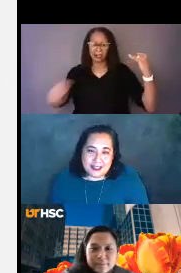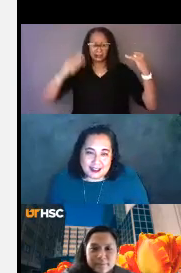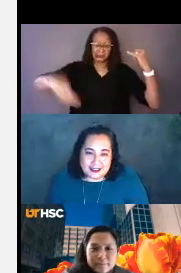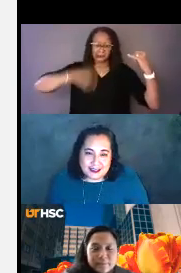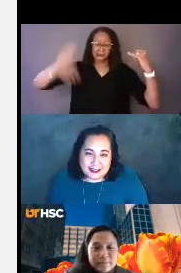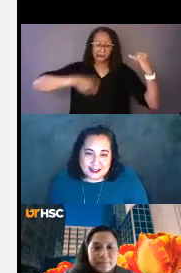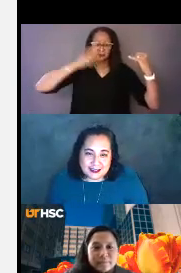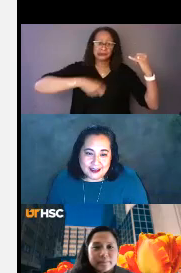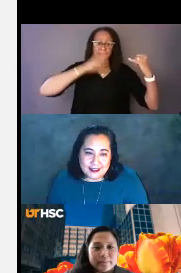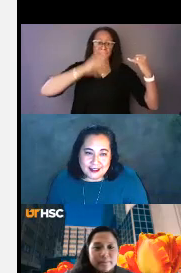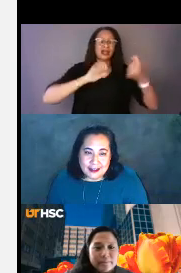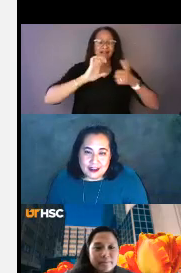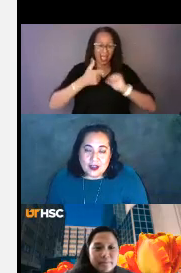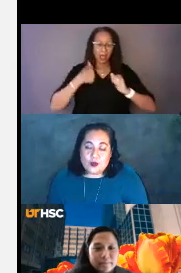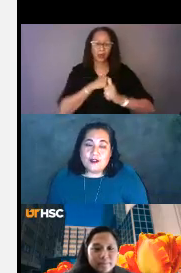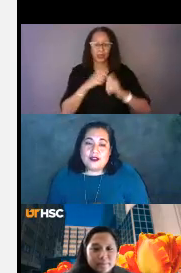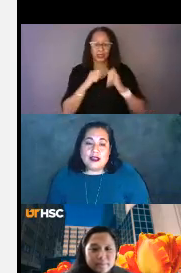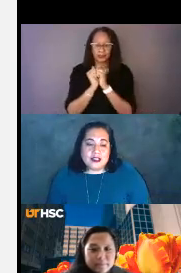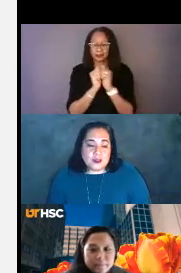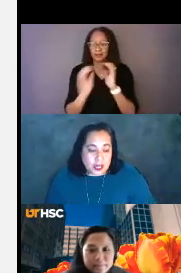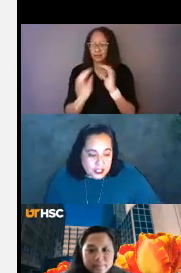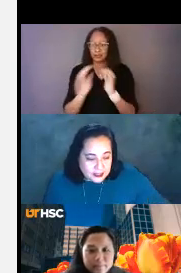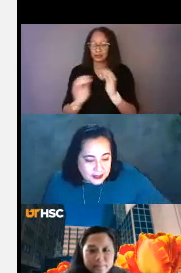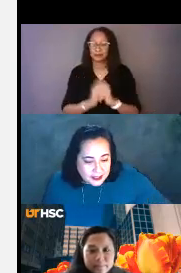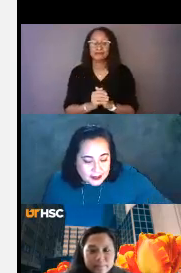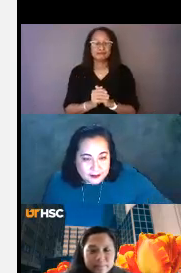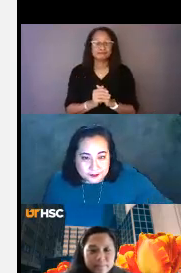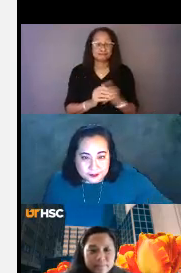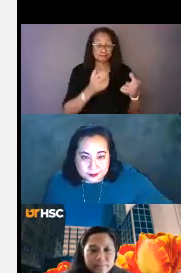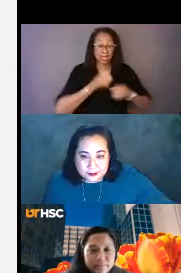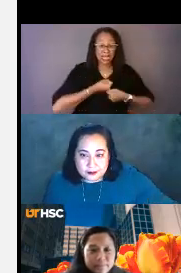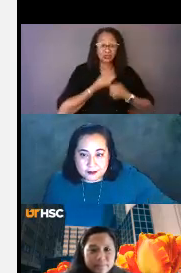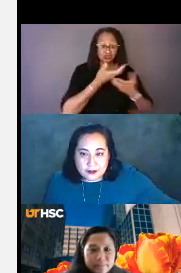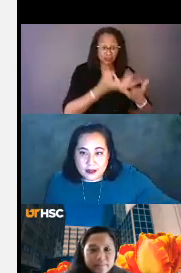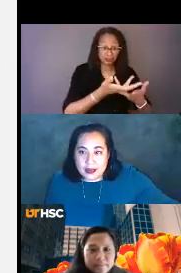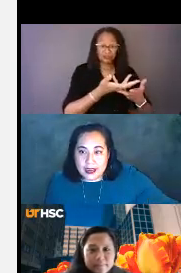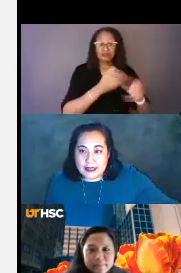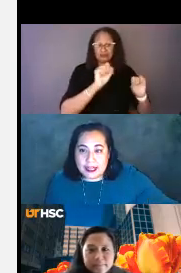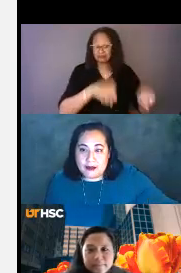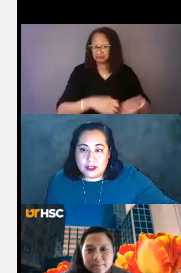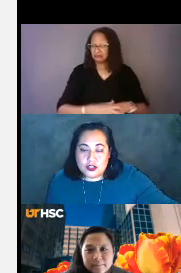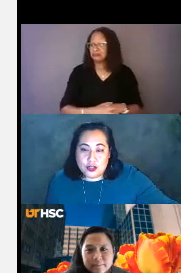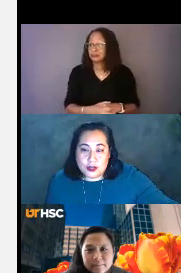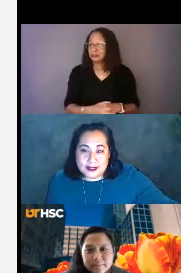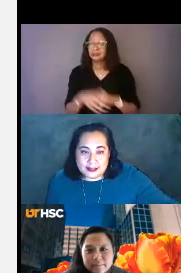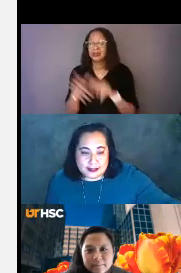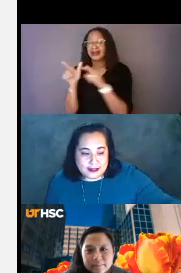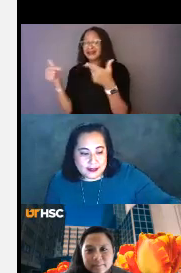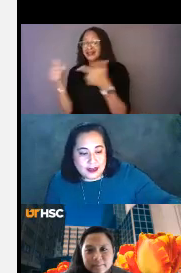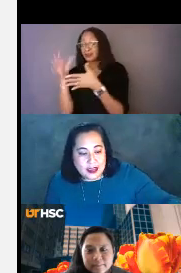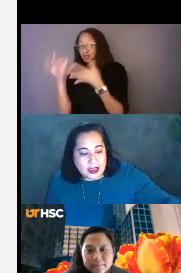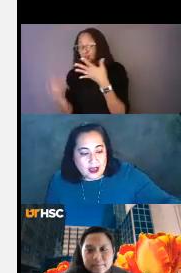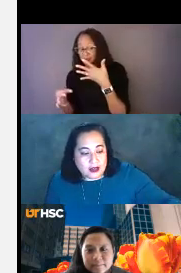communicate. We have expressions and language choices.